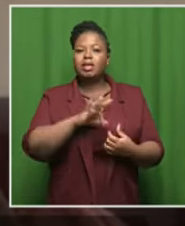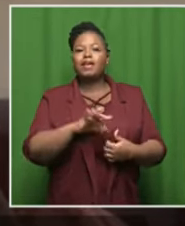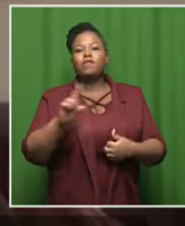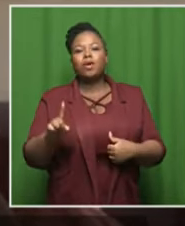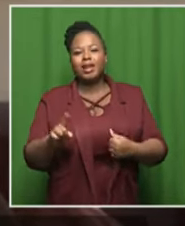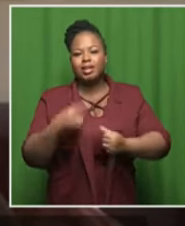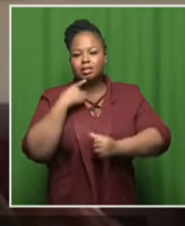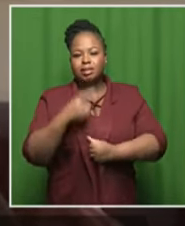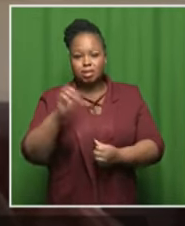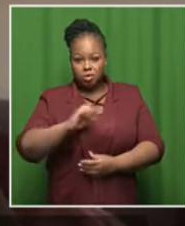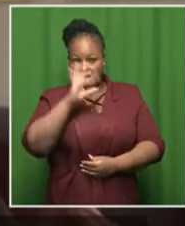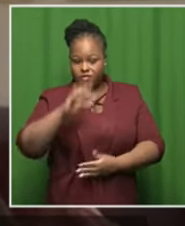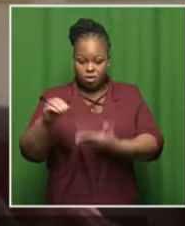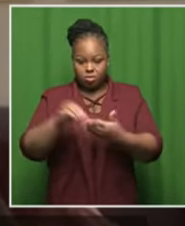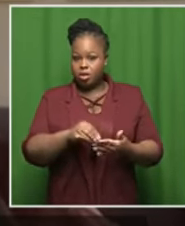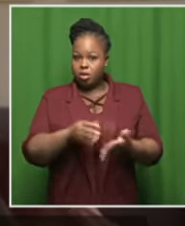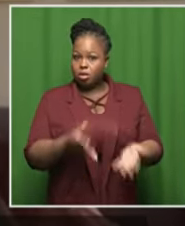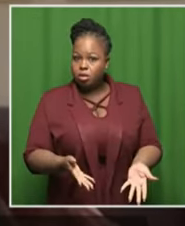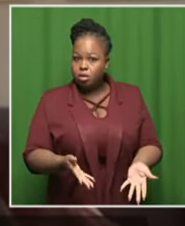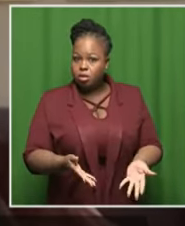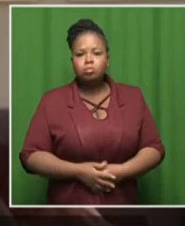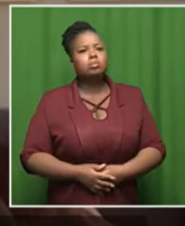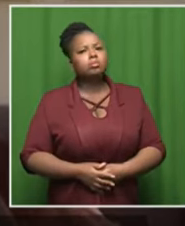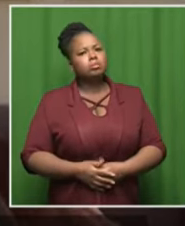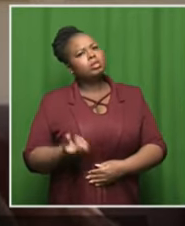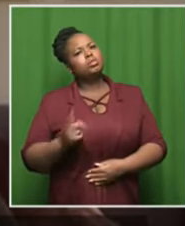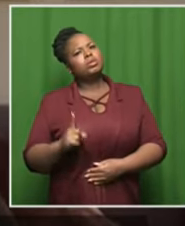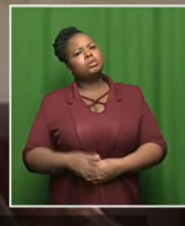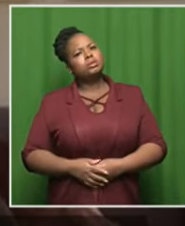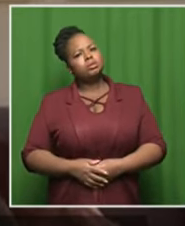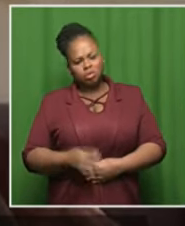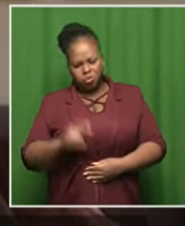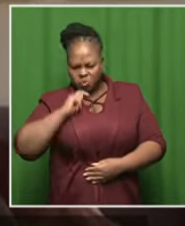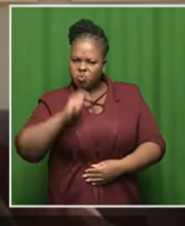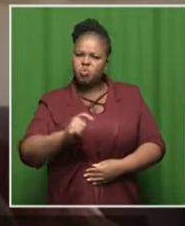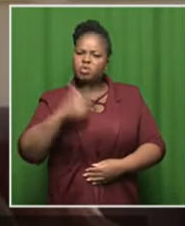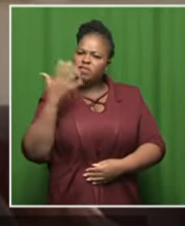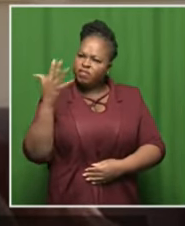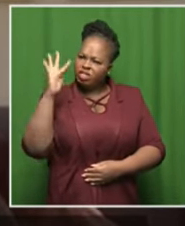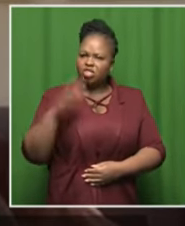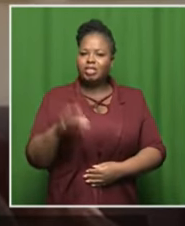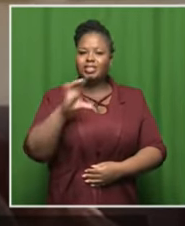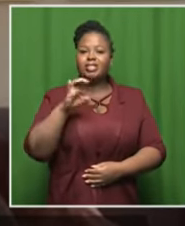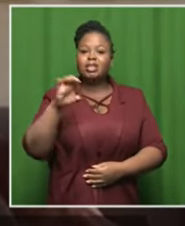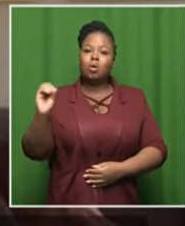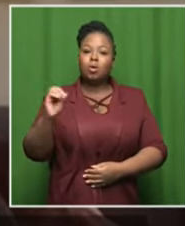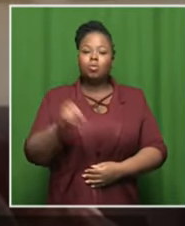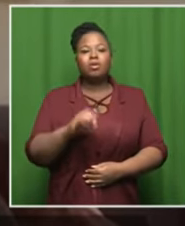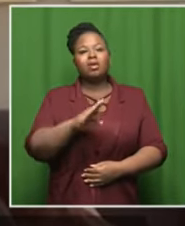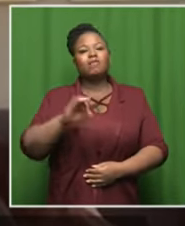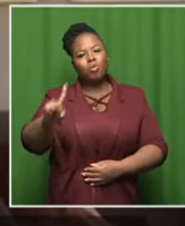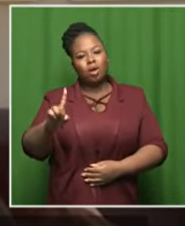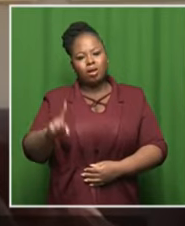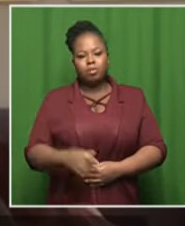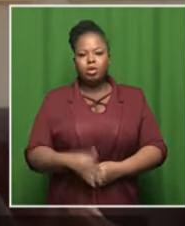to bring the f1 to south africa what have i done since i made a promise i have met with the press the ceo of f1